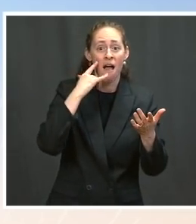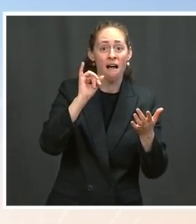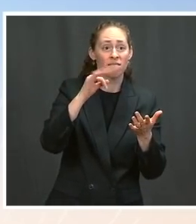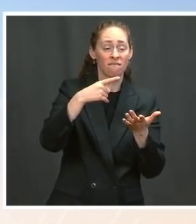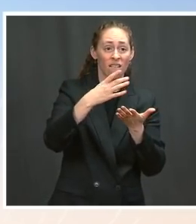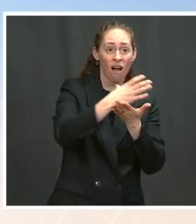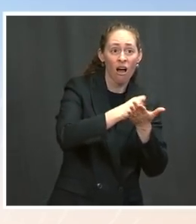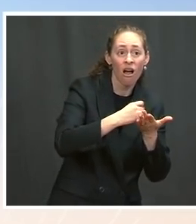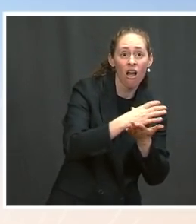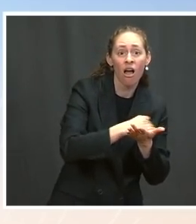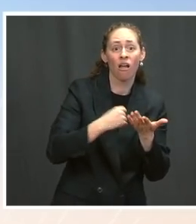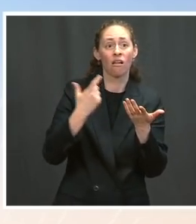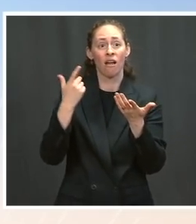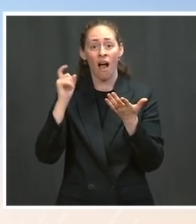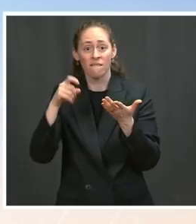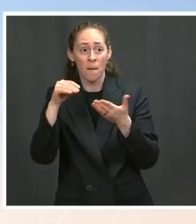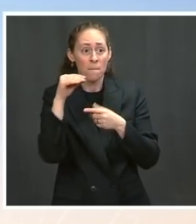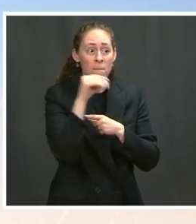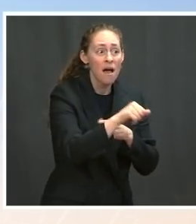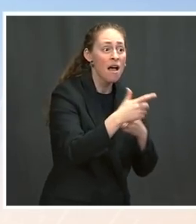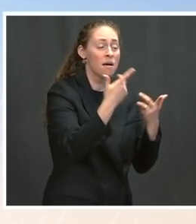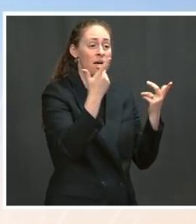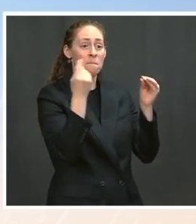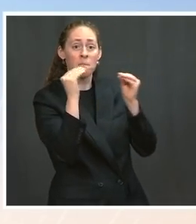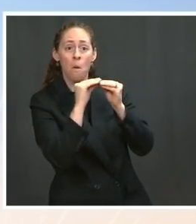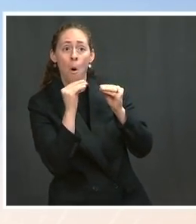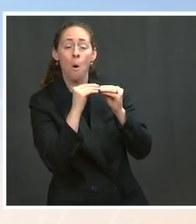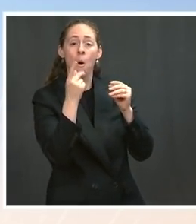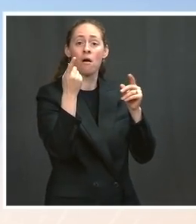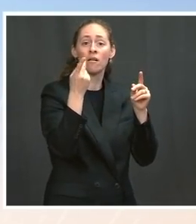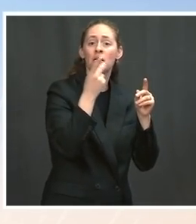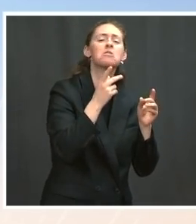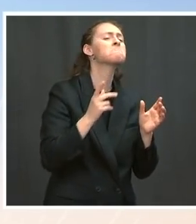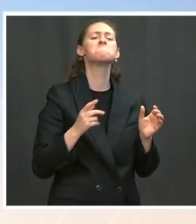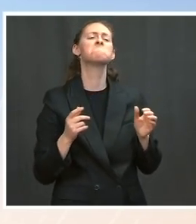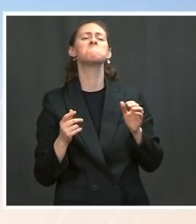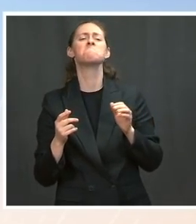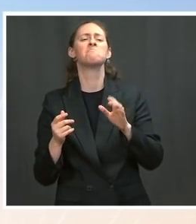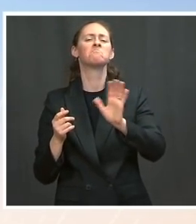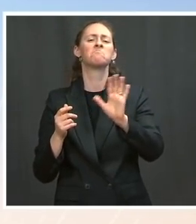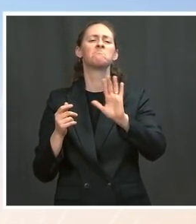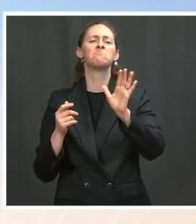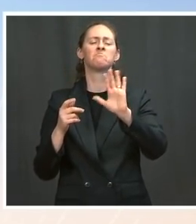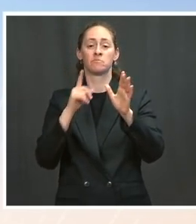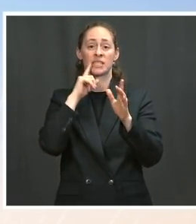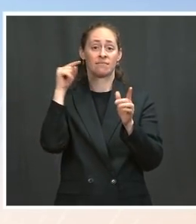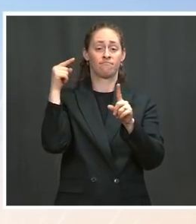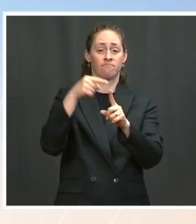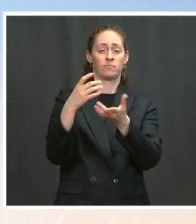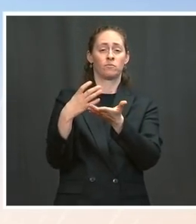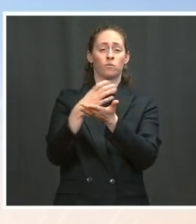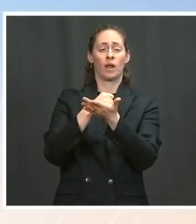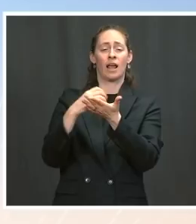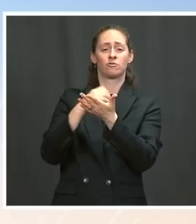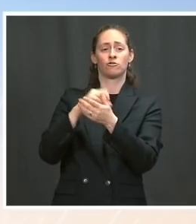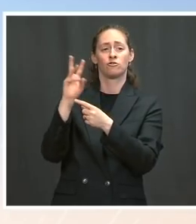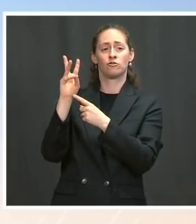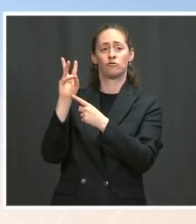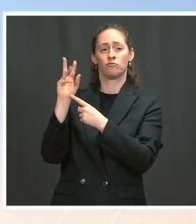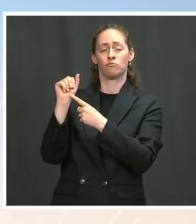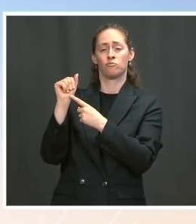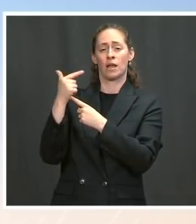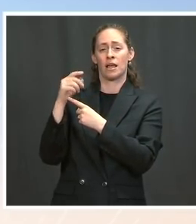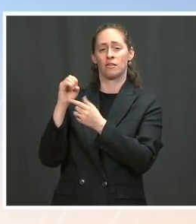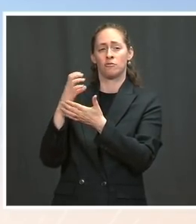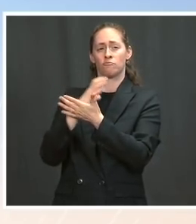I mean, with respect to wages, the best data that we have suggests that wage growth has really not picked up